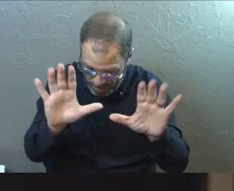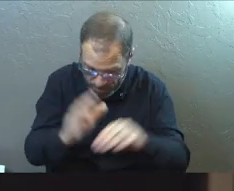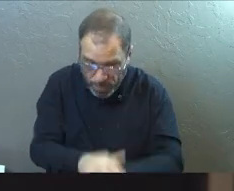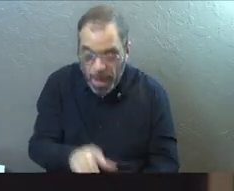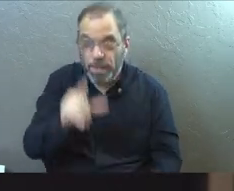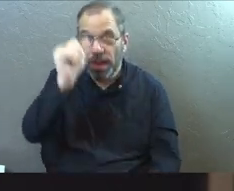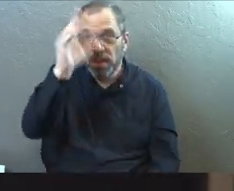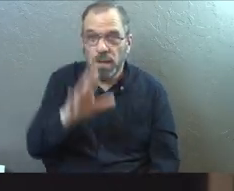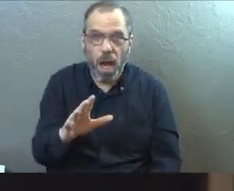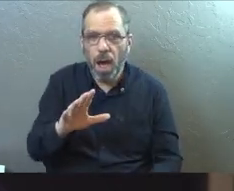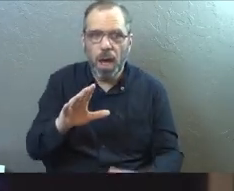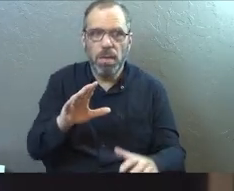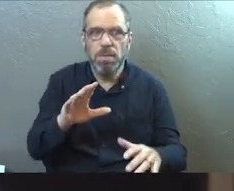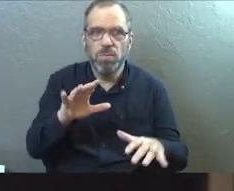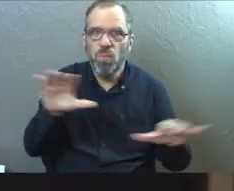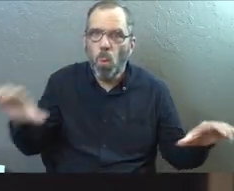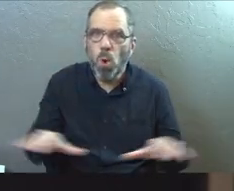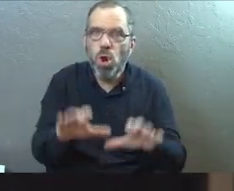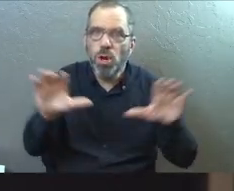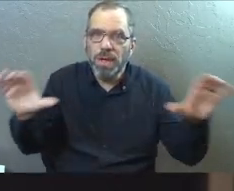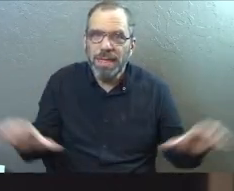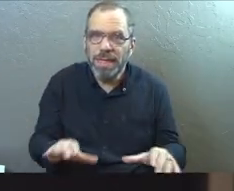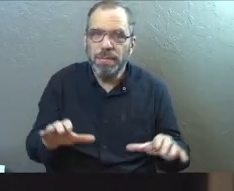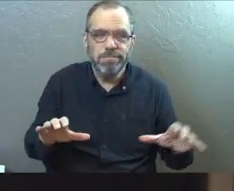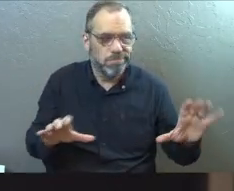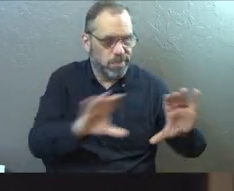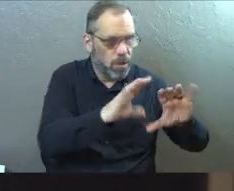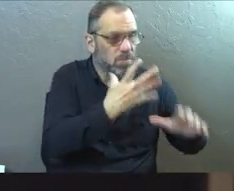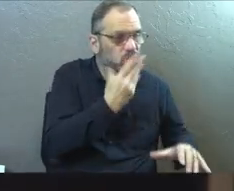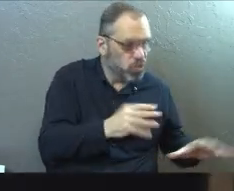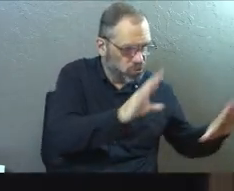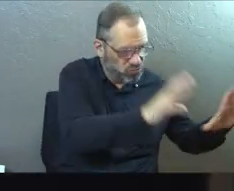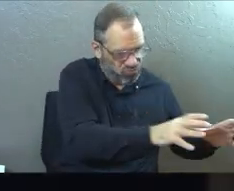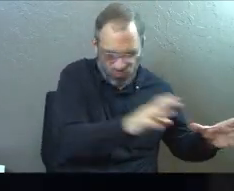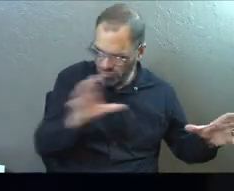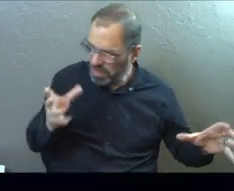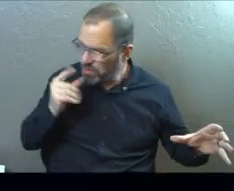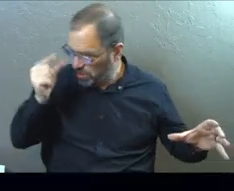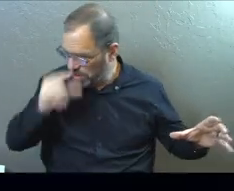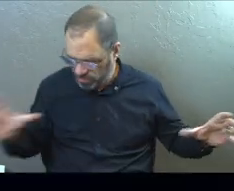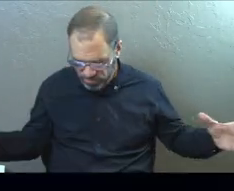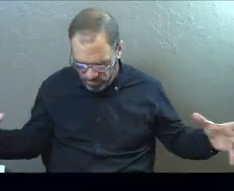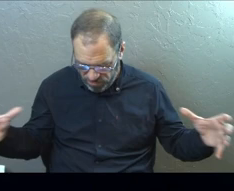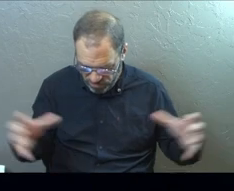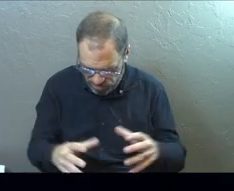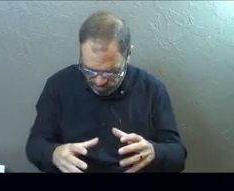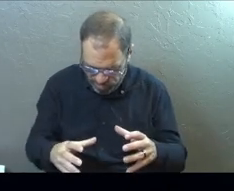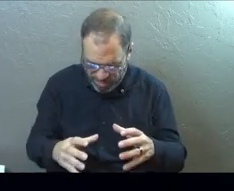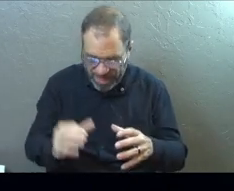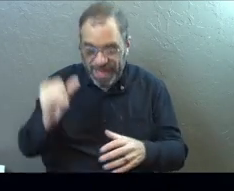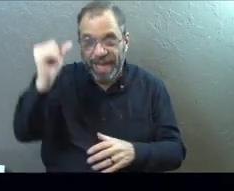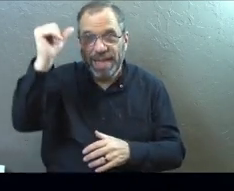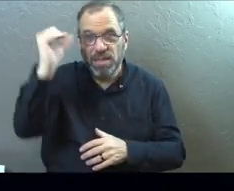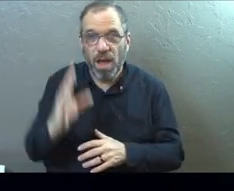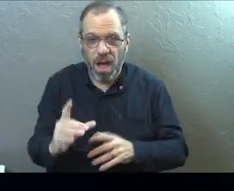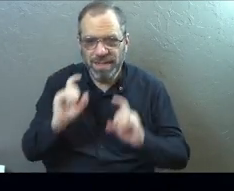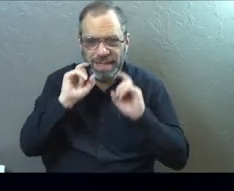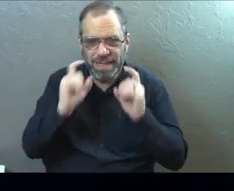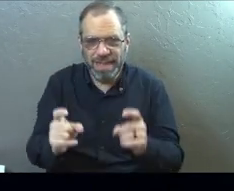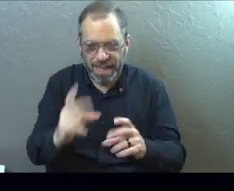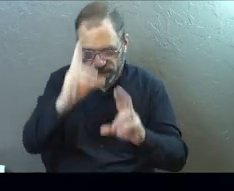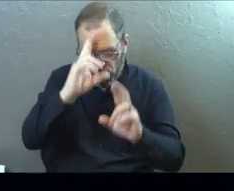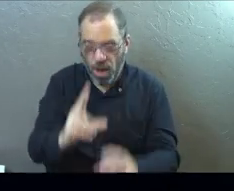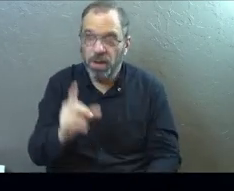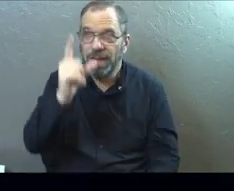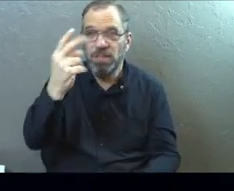But he's moving and he's brought the Jews into this. And so being set apart, it's a beautiful thing. It's a gift and an honor from God, right, to